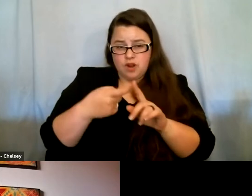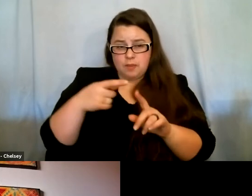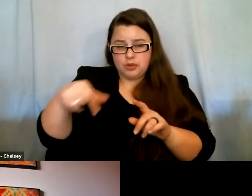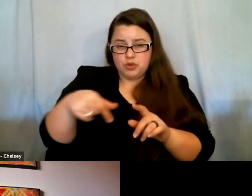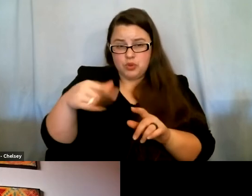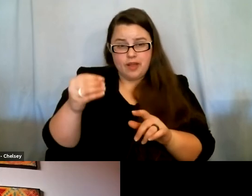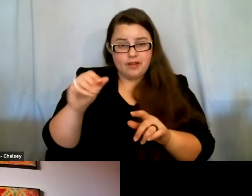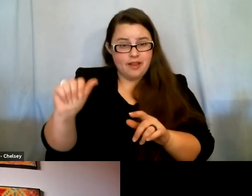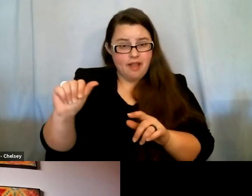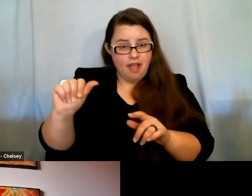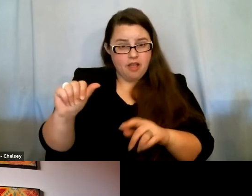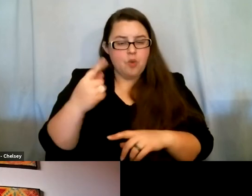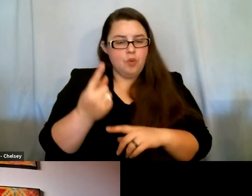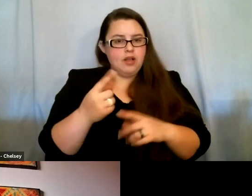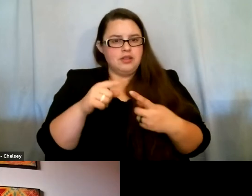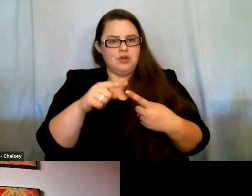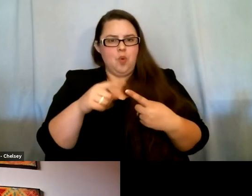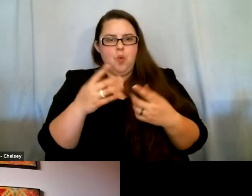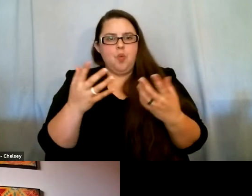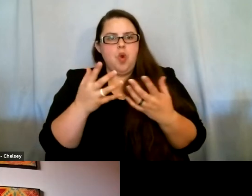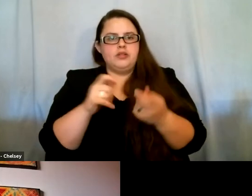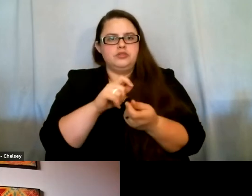And one was, what could have changed your path?